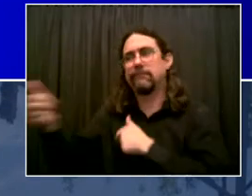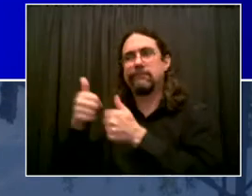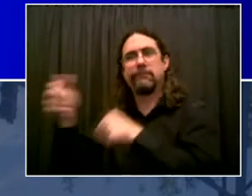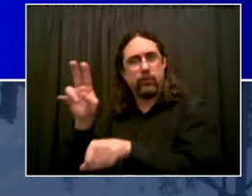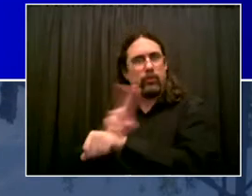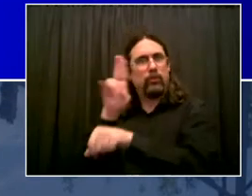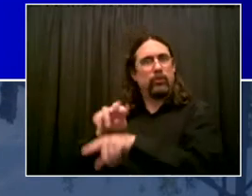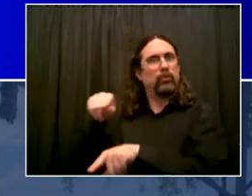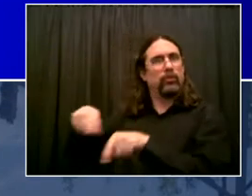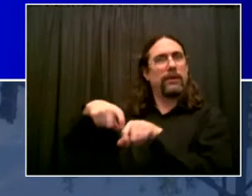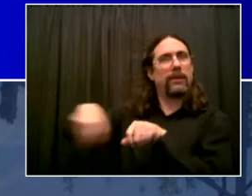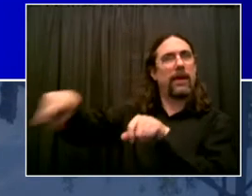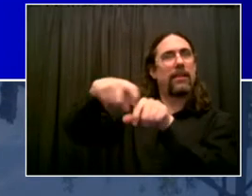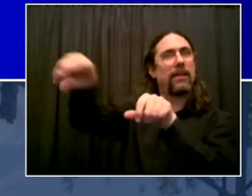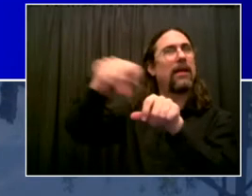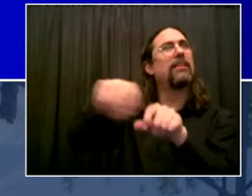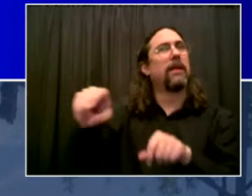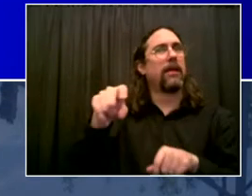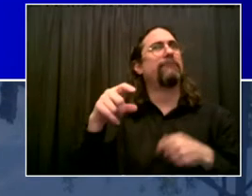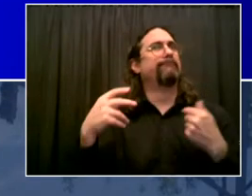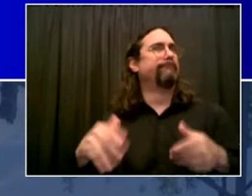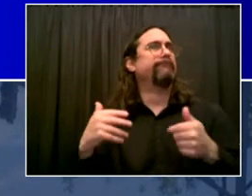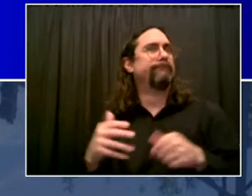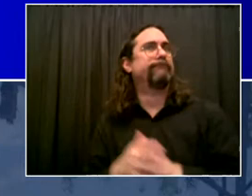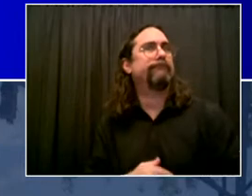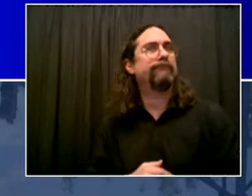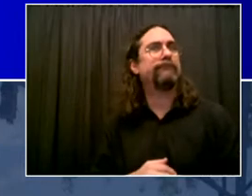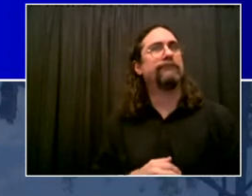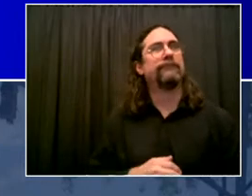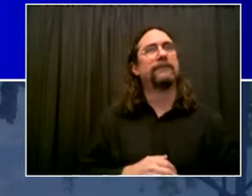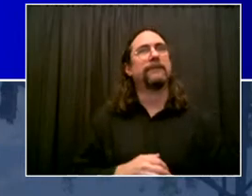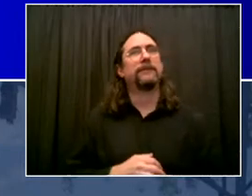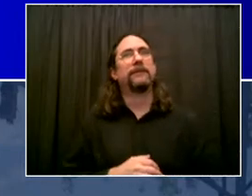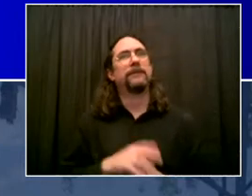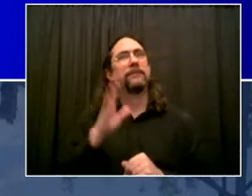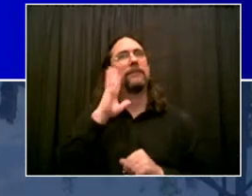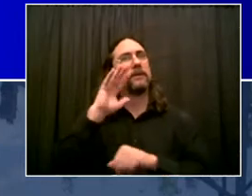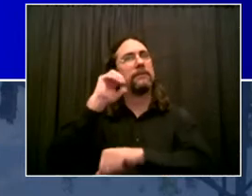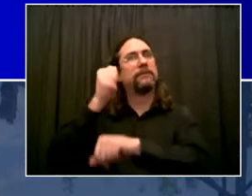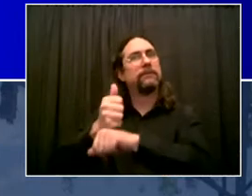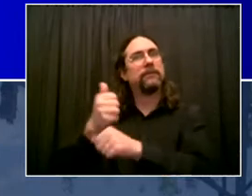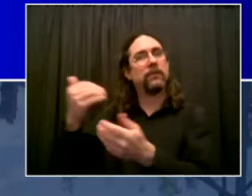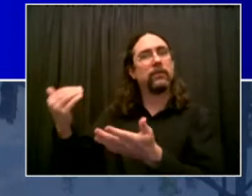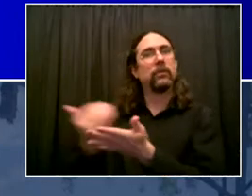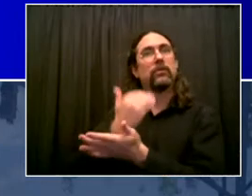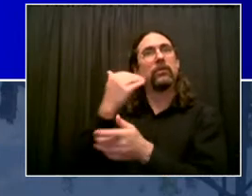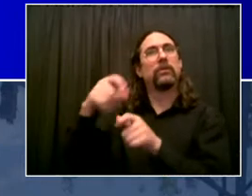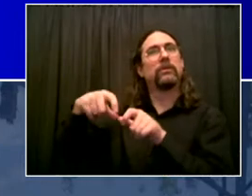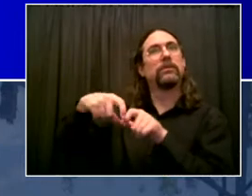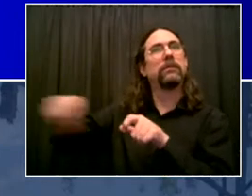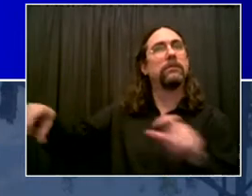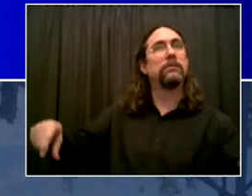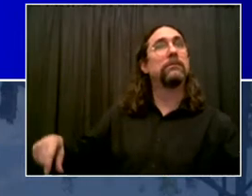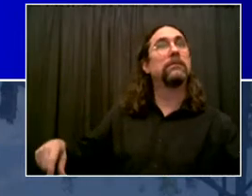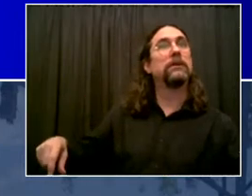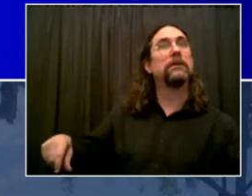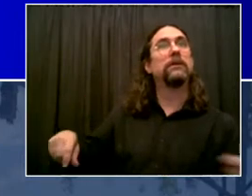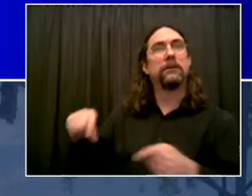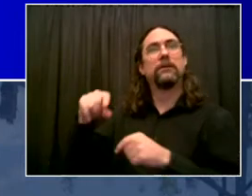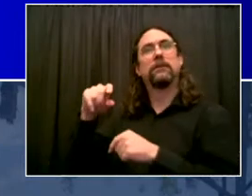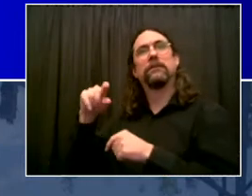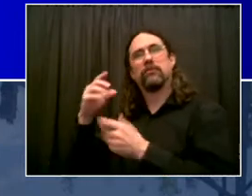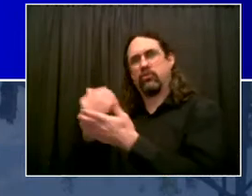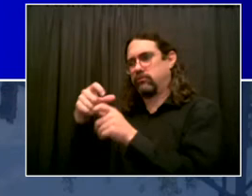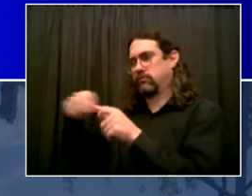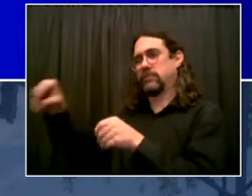Heights. The new busway on 181st Street, fantastic. The busway on Main Street, Queens, means they're working. And we're now going to double down, go farther.